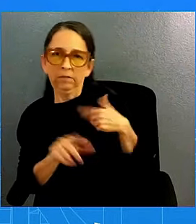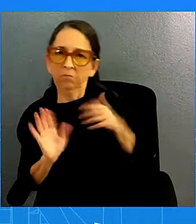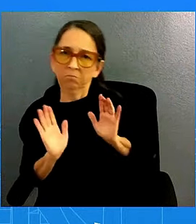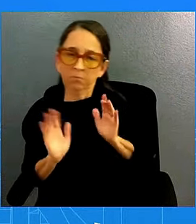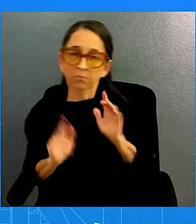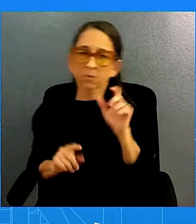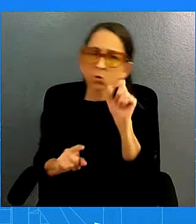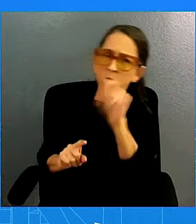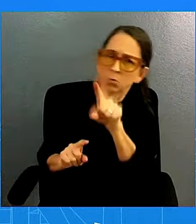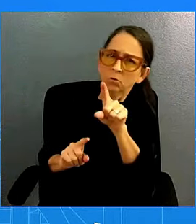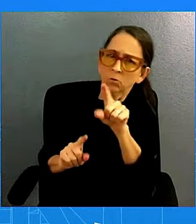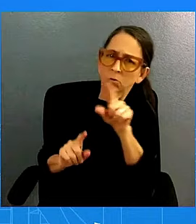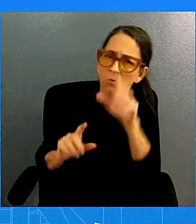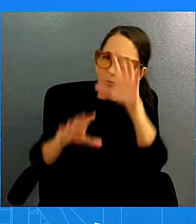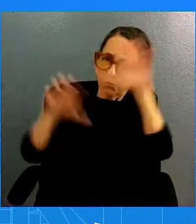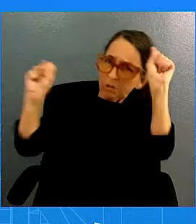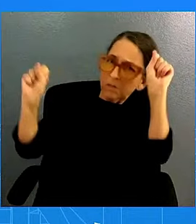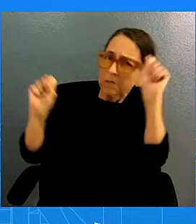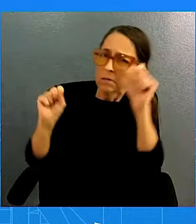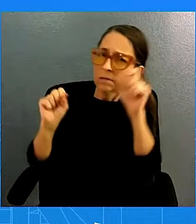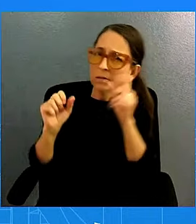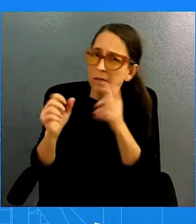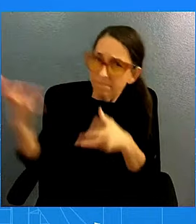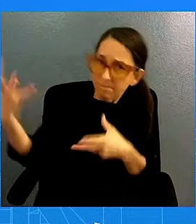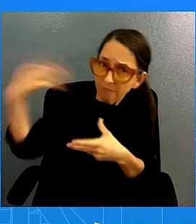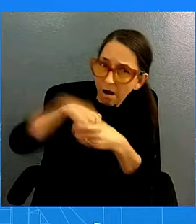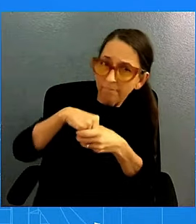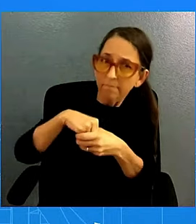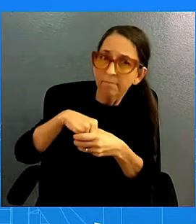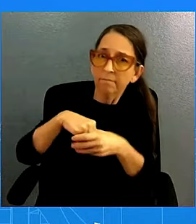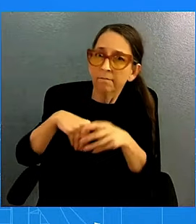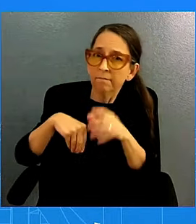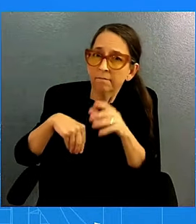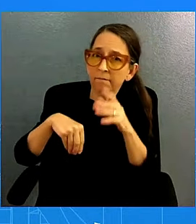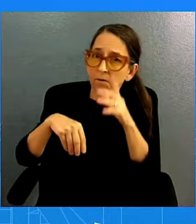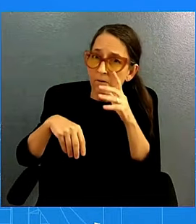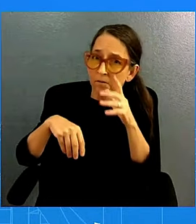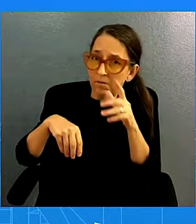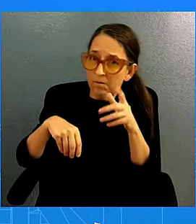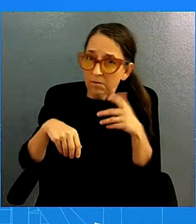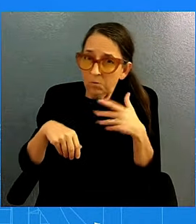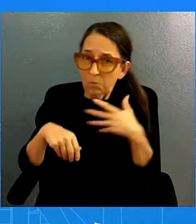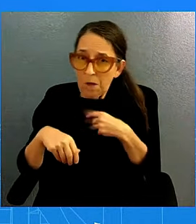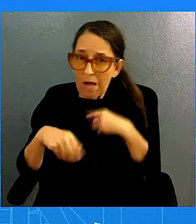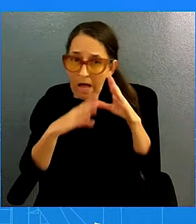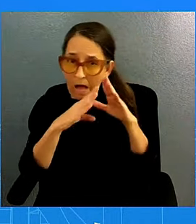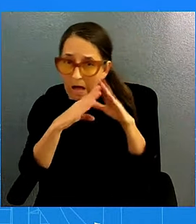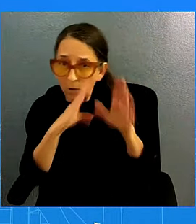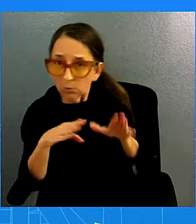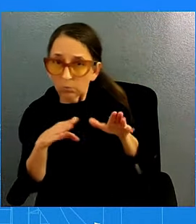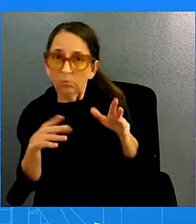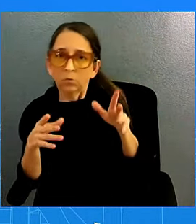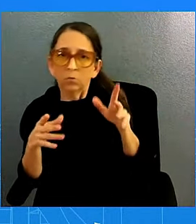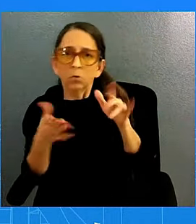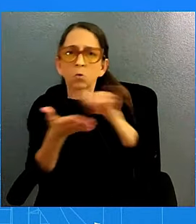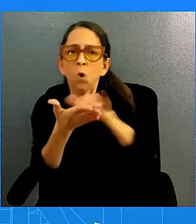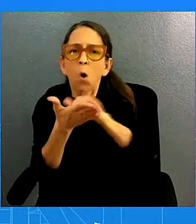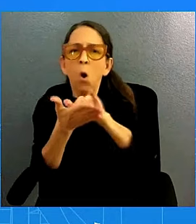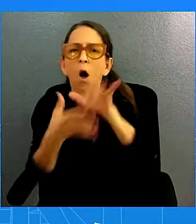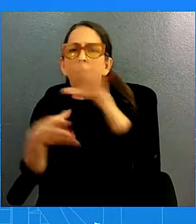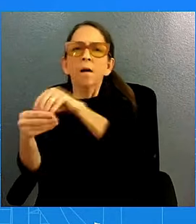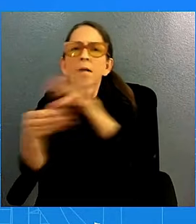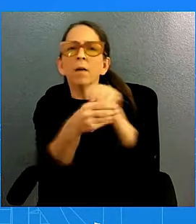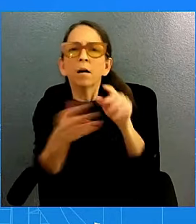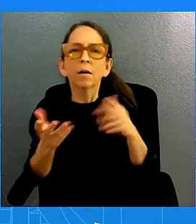New York or here at the White House? I don't have a meeting to announce today, but stay tuned. If Ukrainians have requested a meeting,